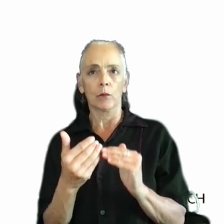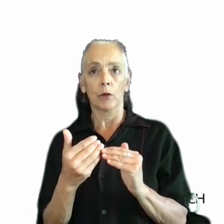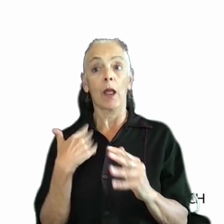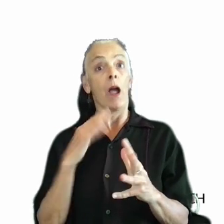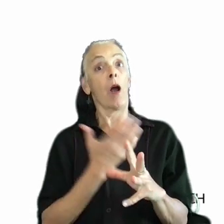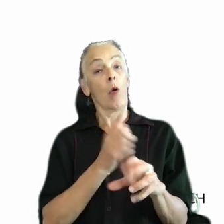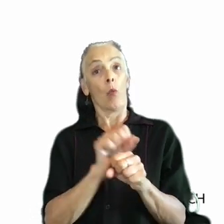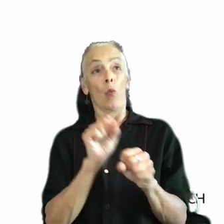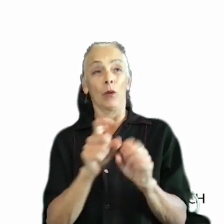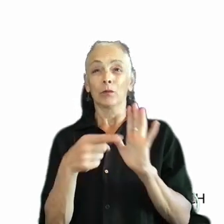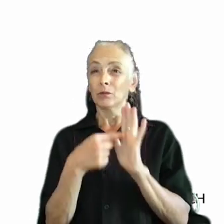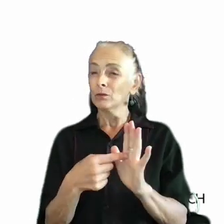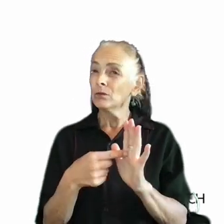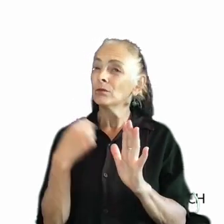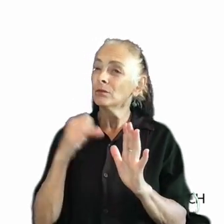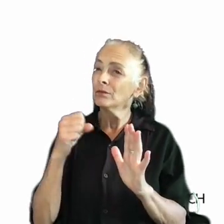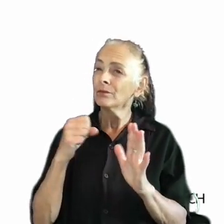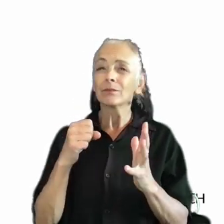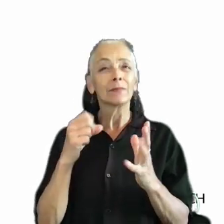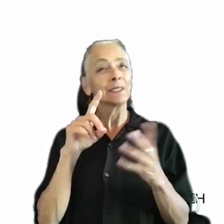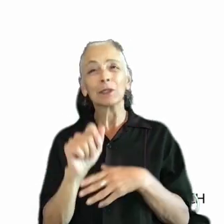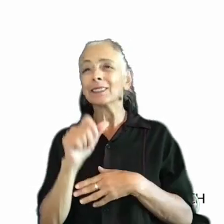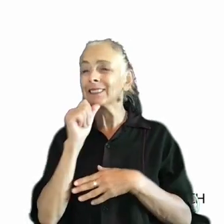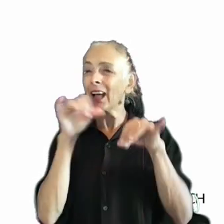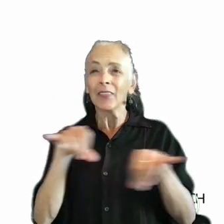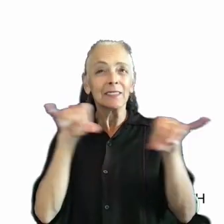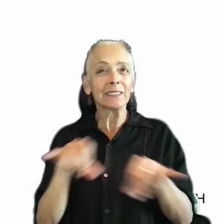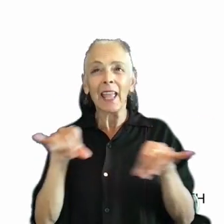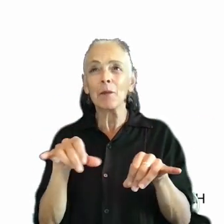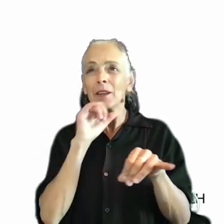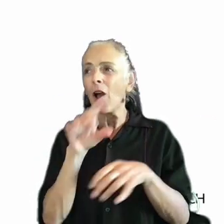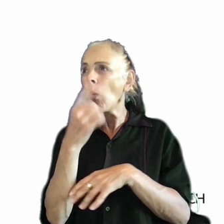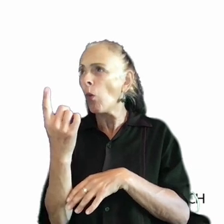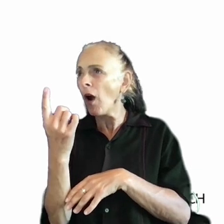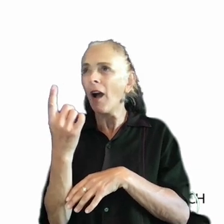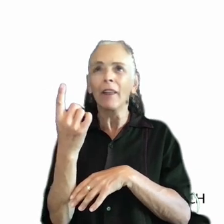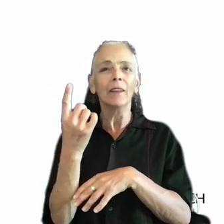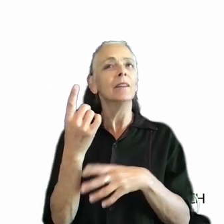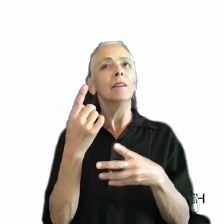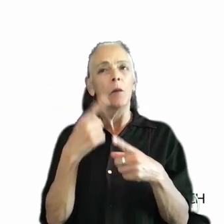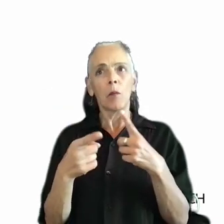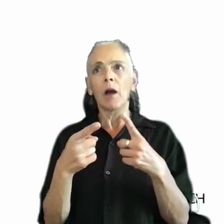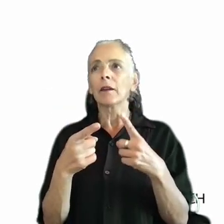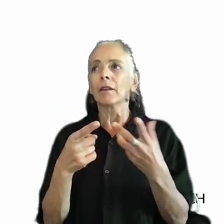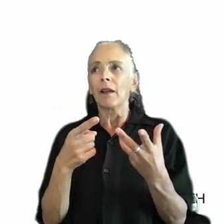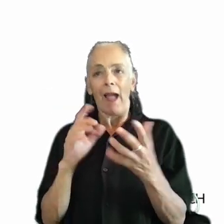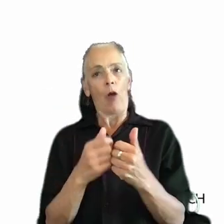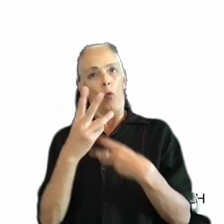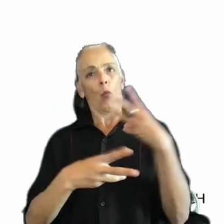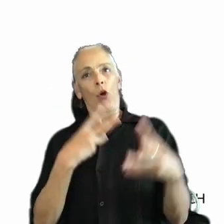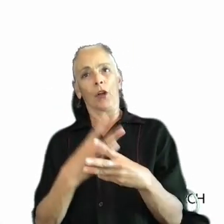disabilities are neither binary nor static. It's not a matter of having a disability or not, but of how the world does or does not meet your needs.